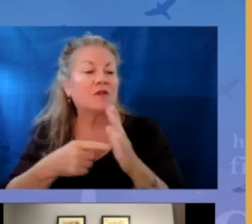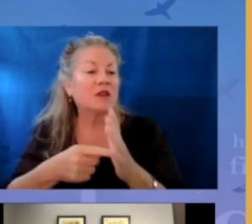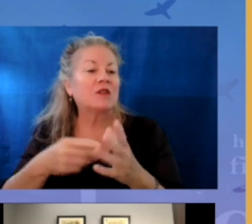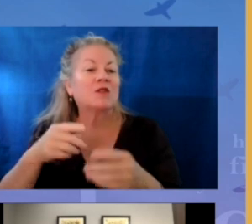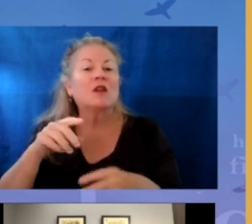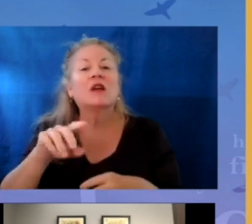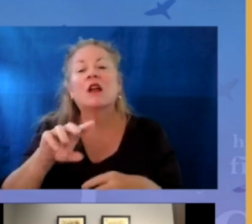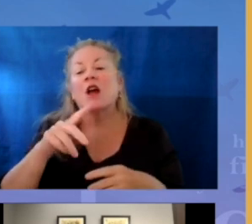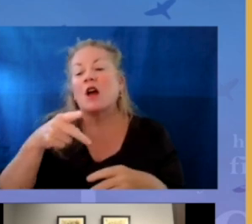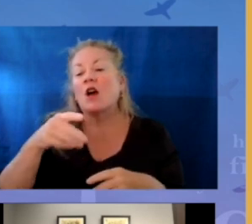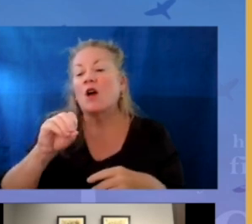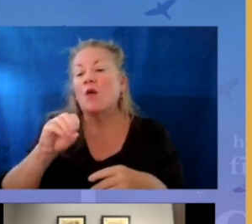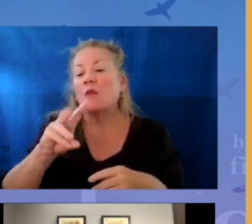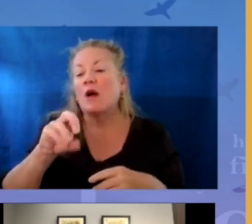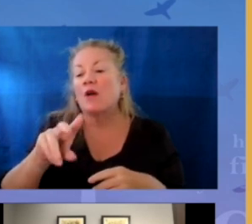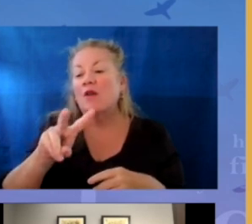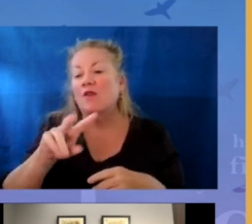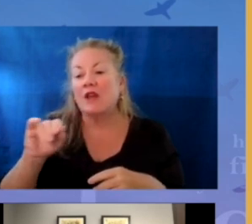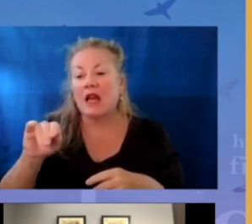Power BI dashboard.